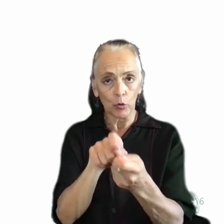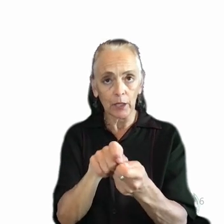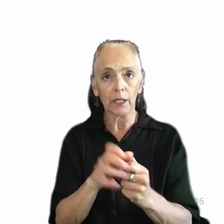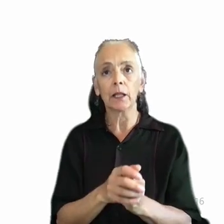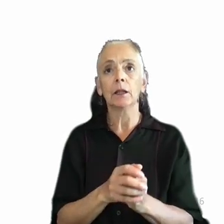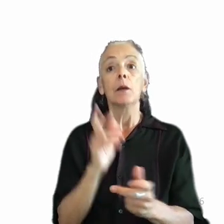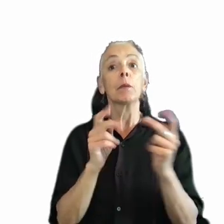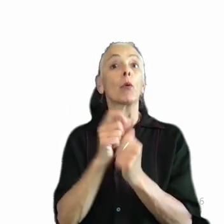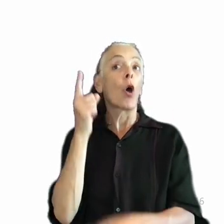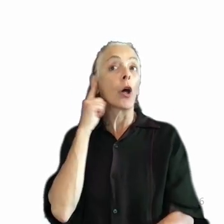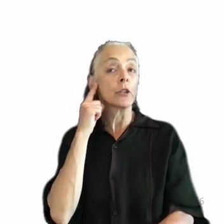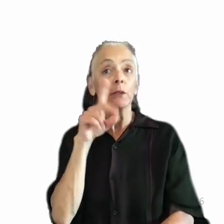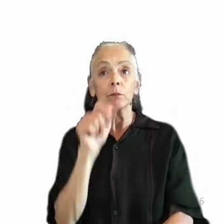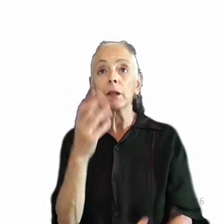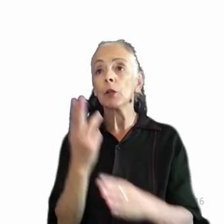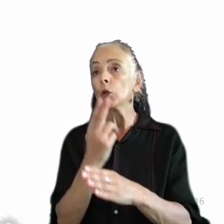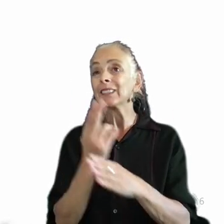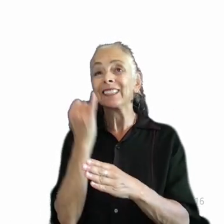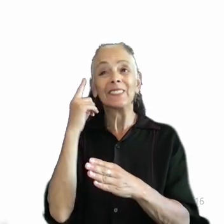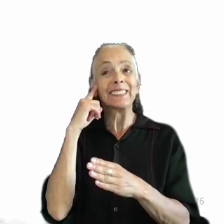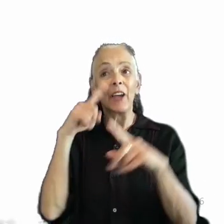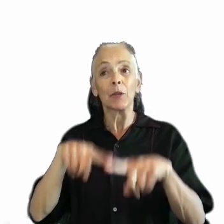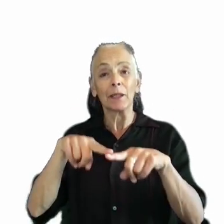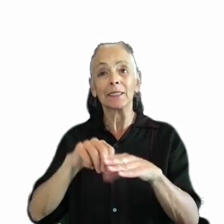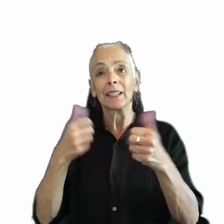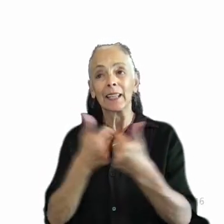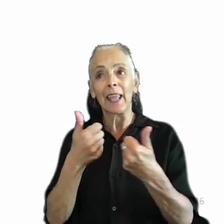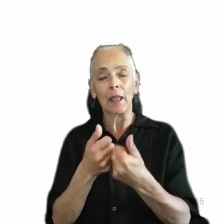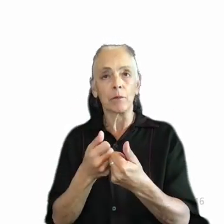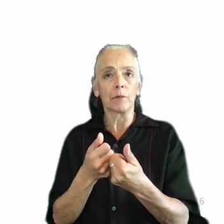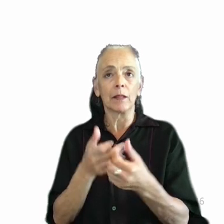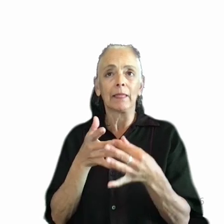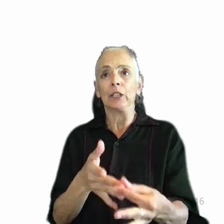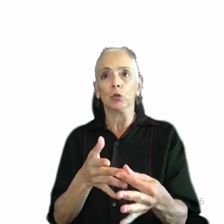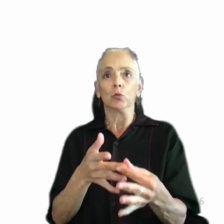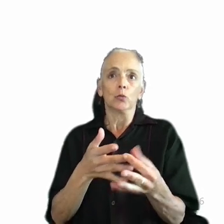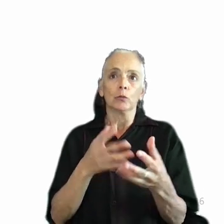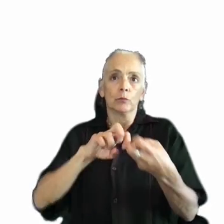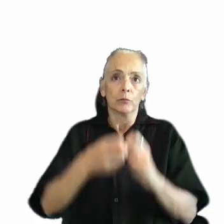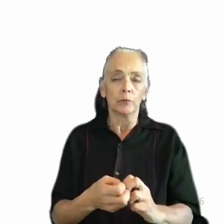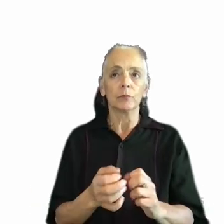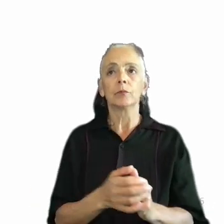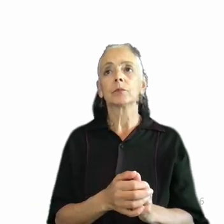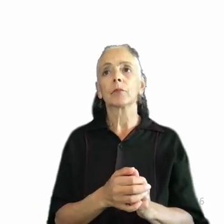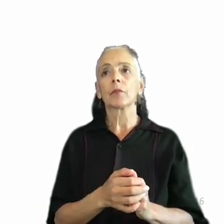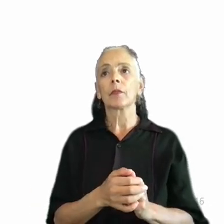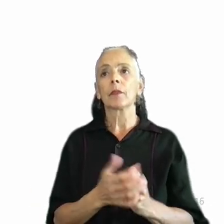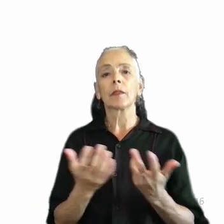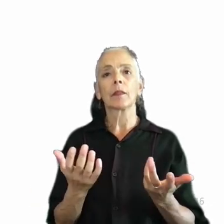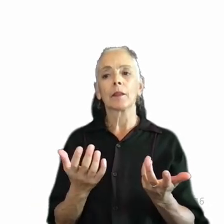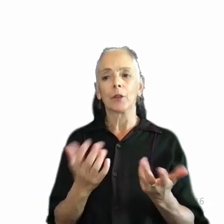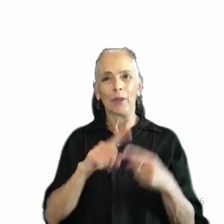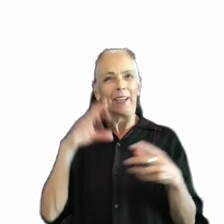might use aim assist if there are sound dependencies in the game that put them at a disadvantage. One can't assume that all these groups will use the